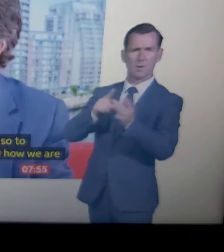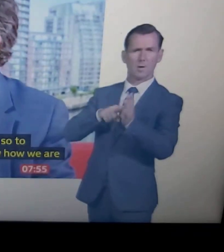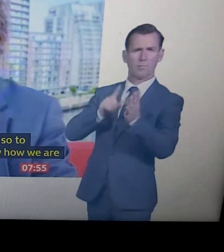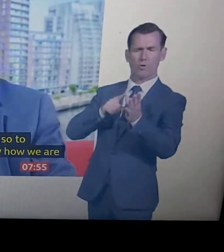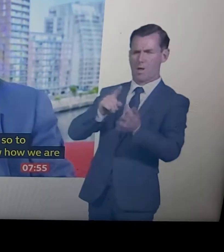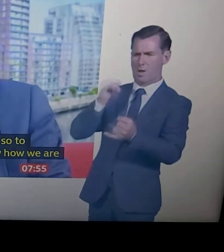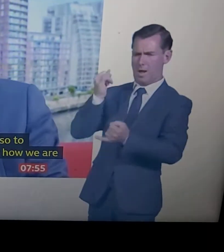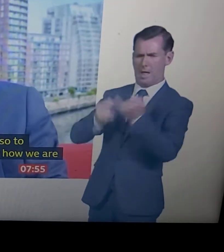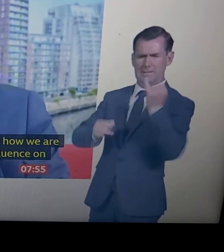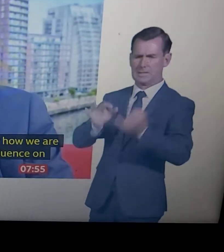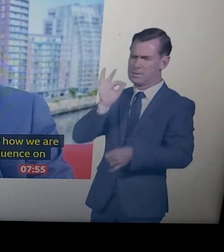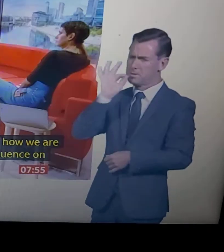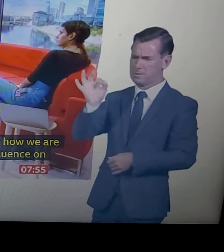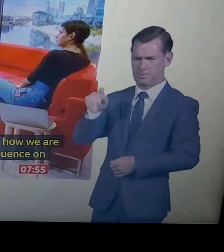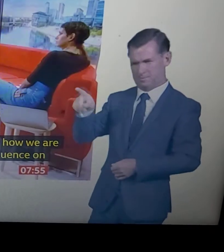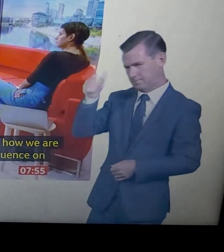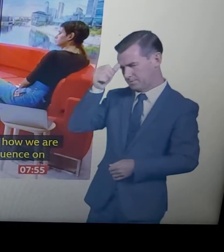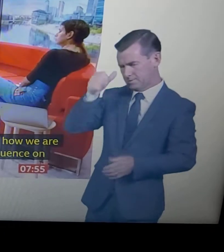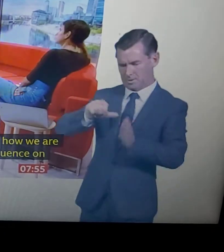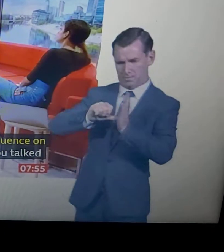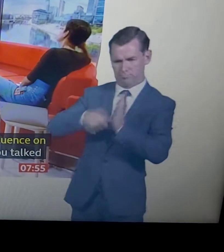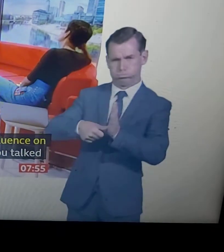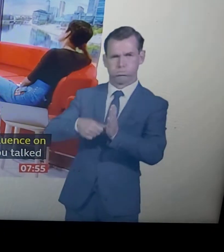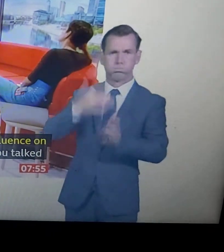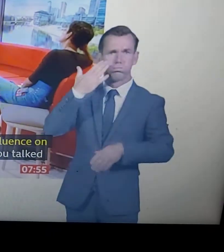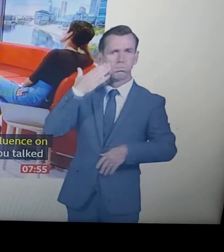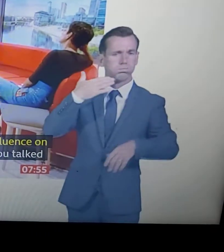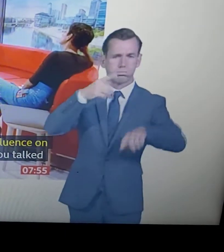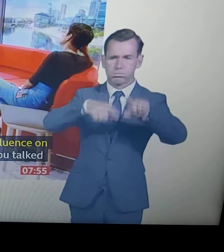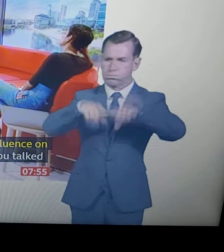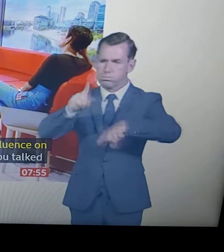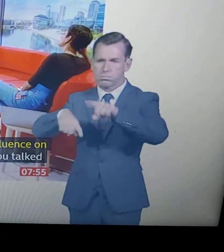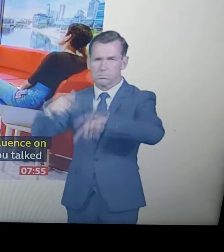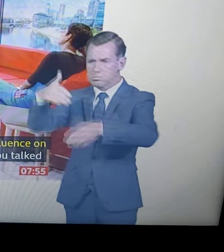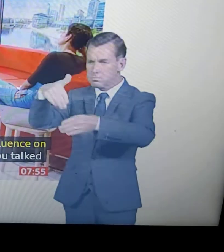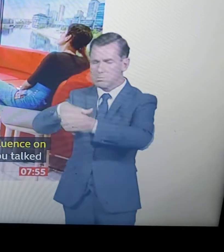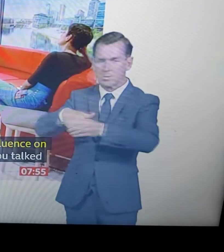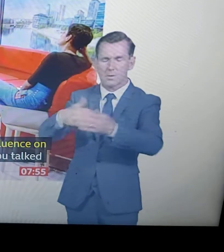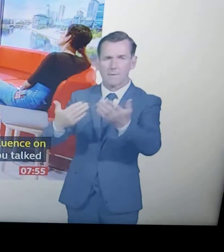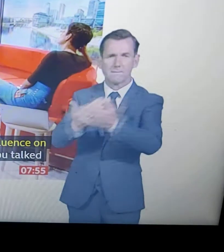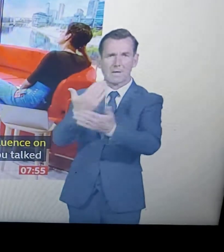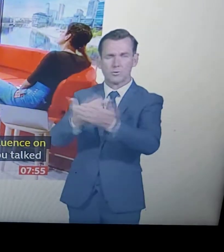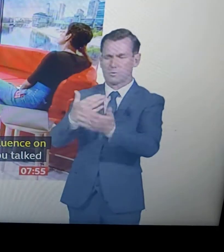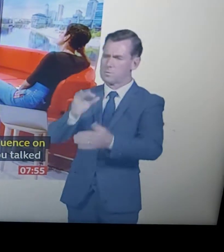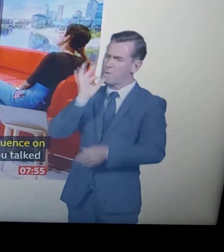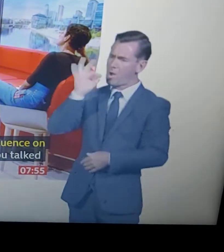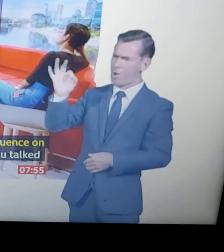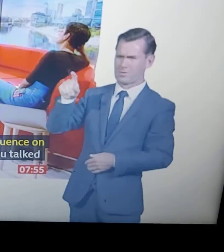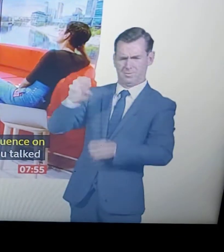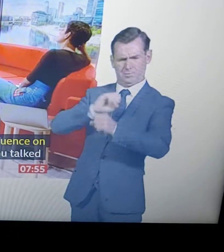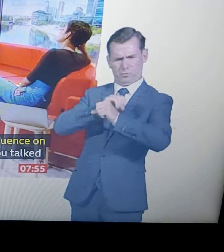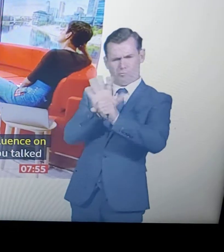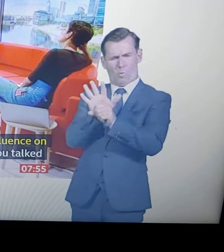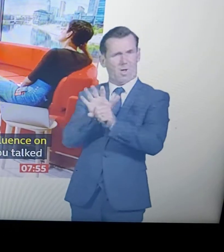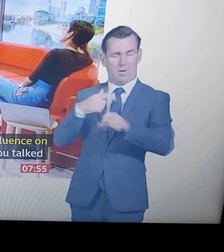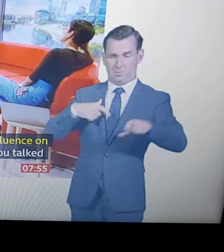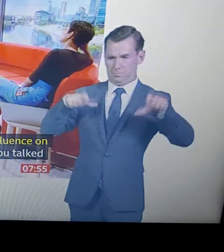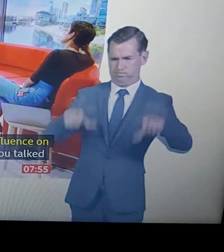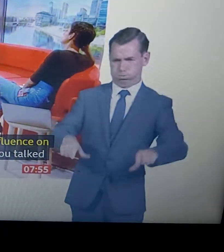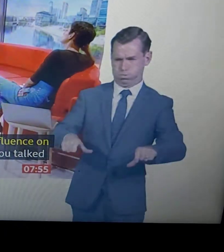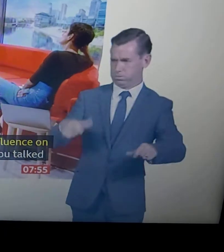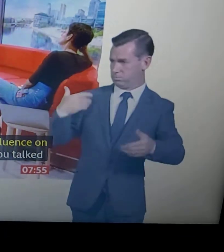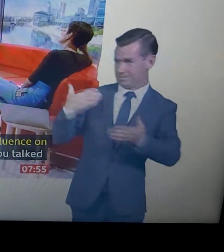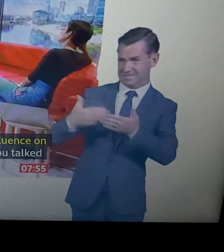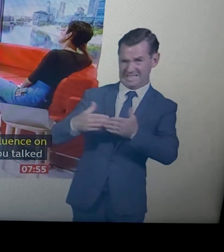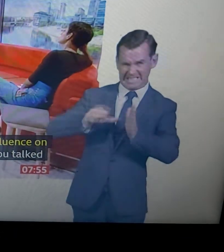but also there are very practical challenges right now, aren't there, to do with coronavirus. I just wonder how things are. I mean, for you personally, but also about how you see, you know,